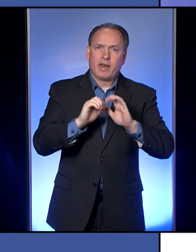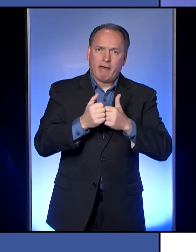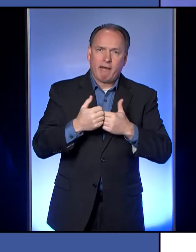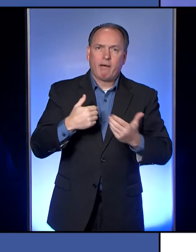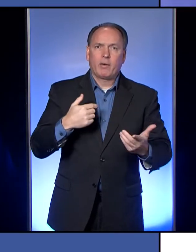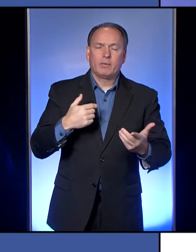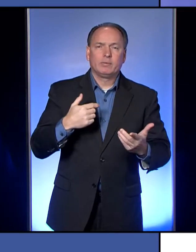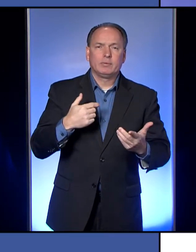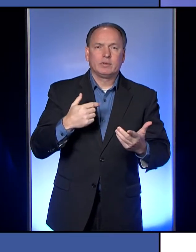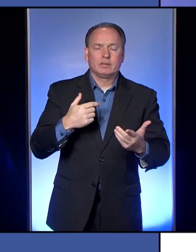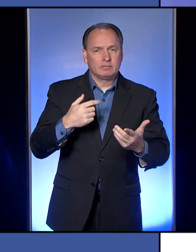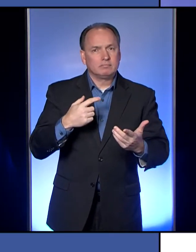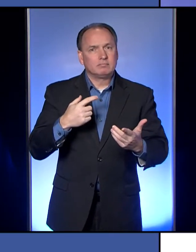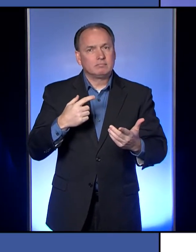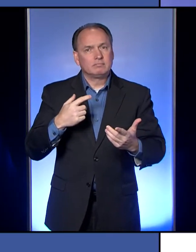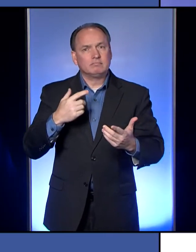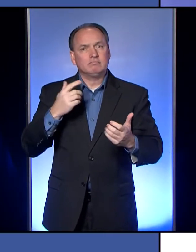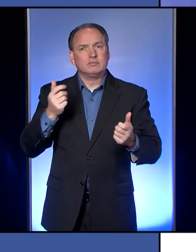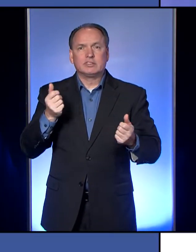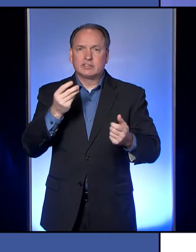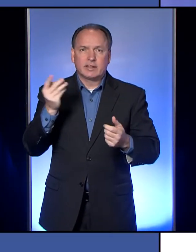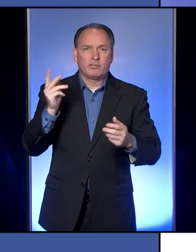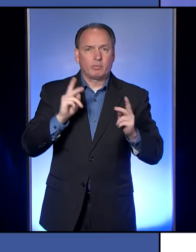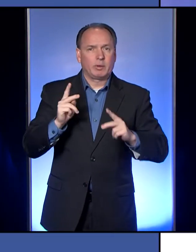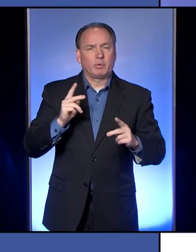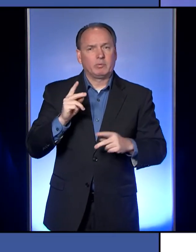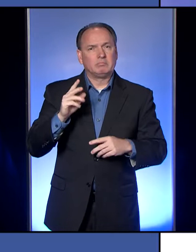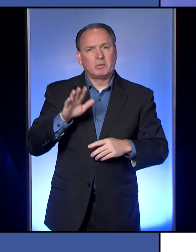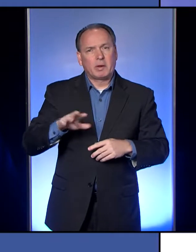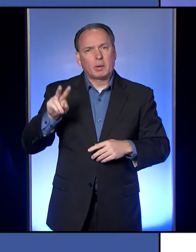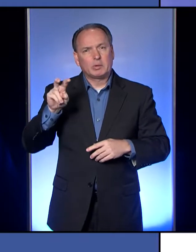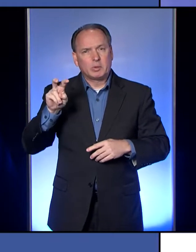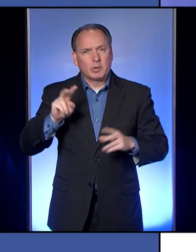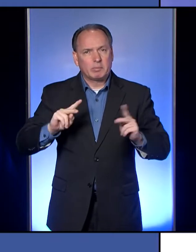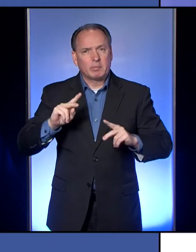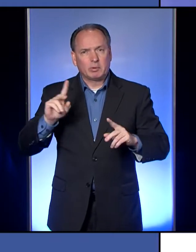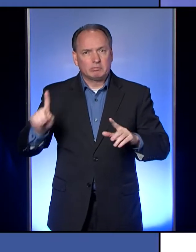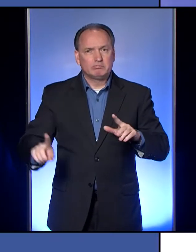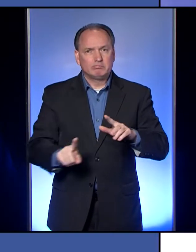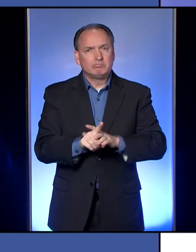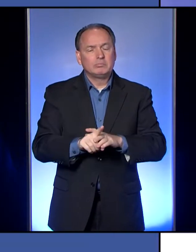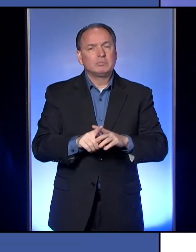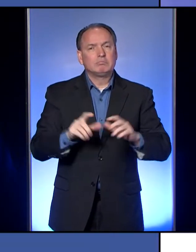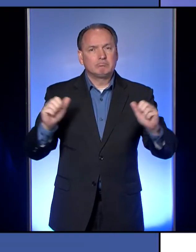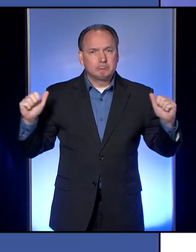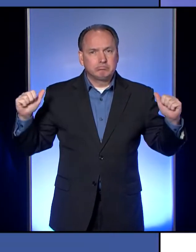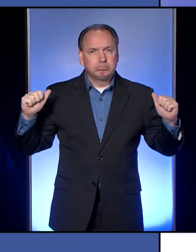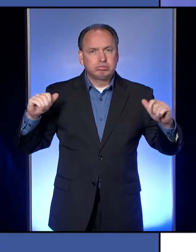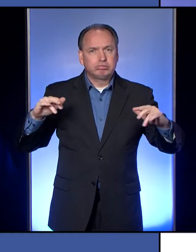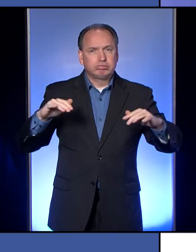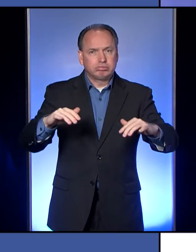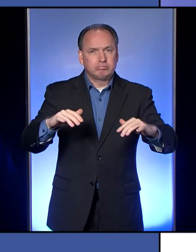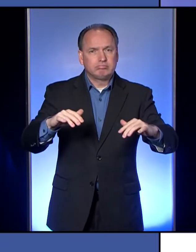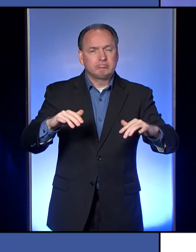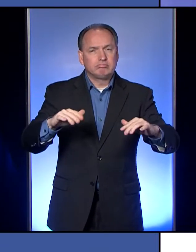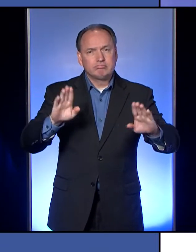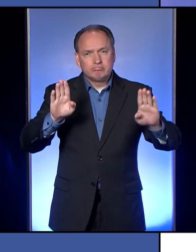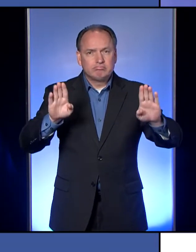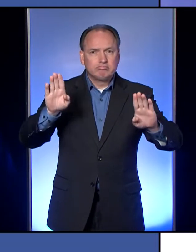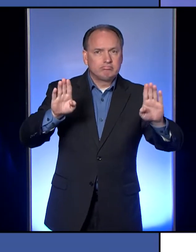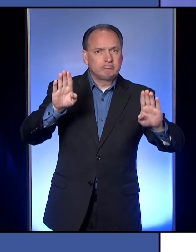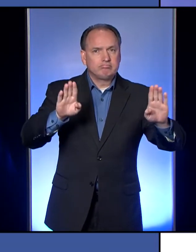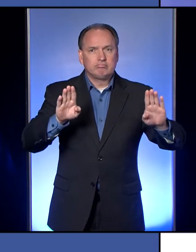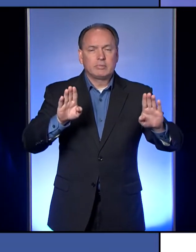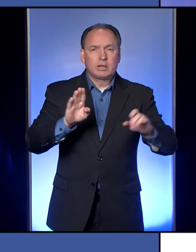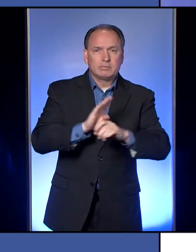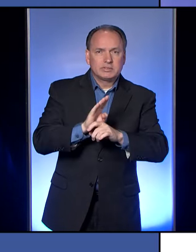actually a fair number of people, I guess it was close to 200 people there, how they could come together safely to do business.